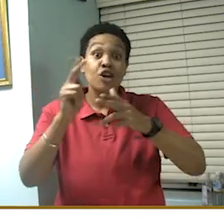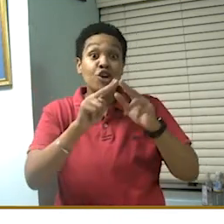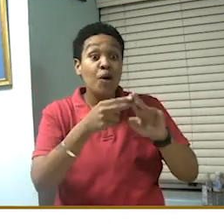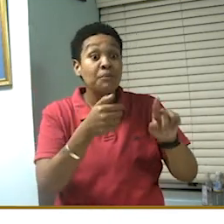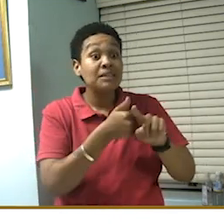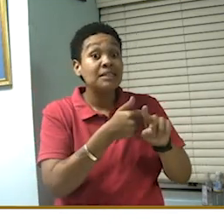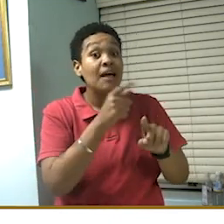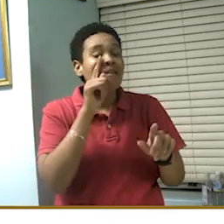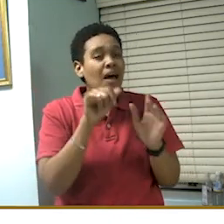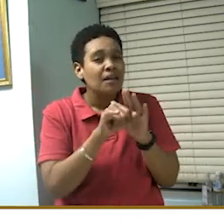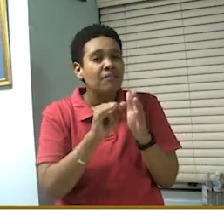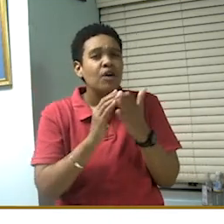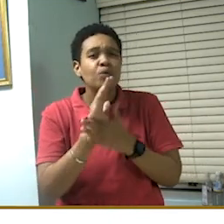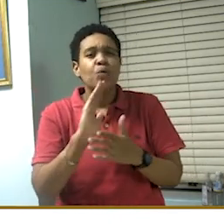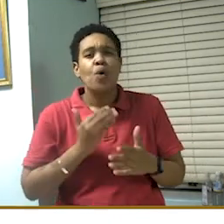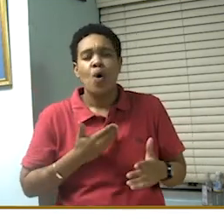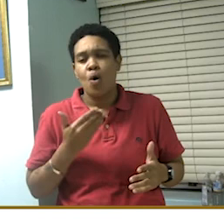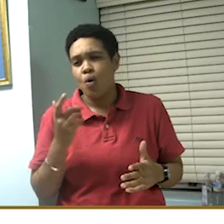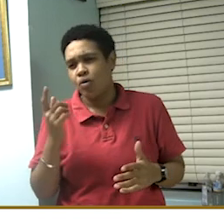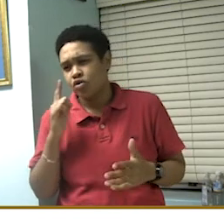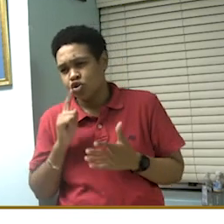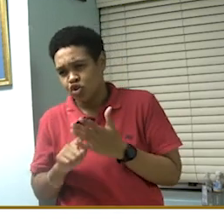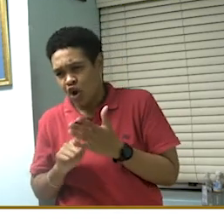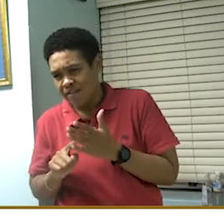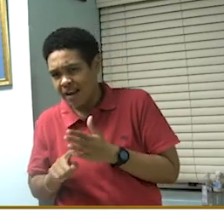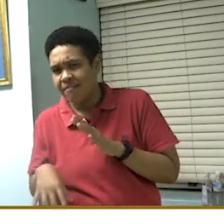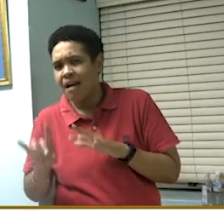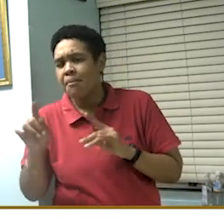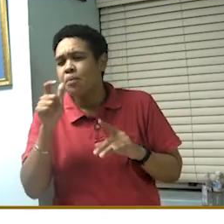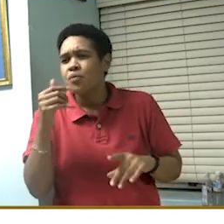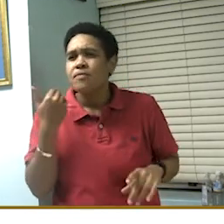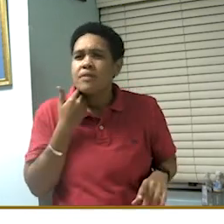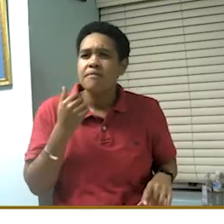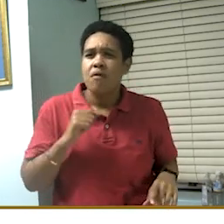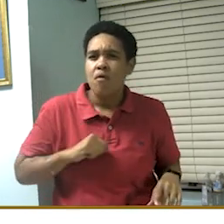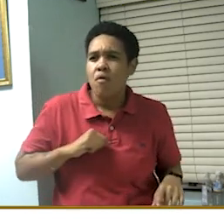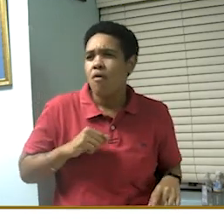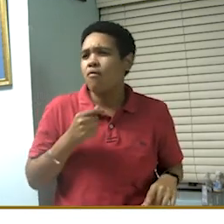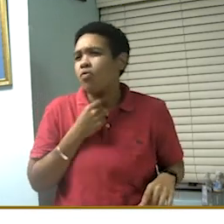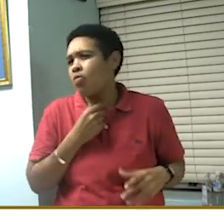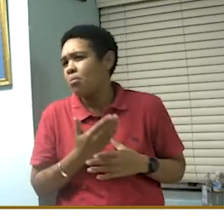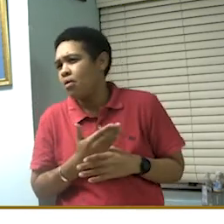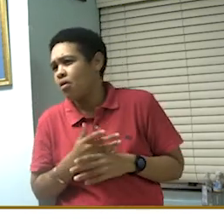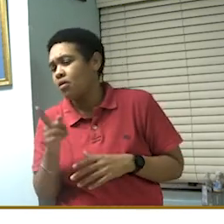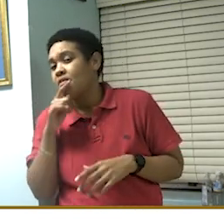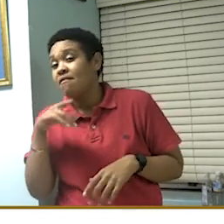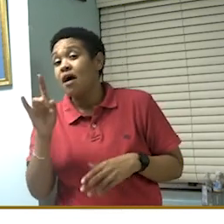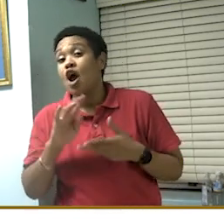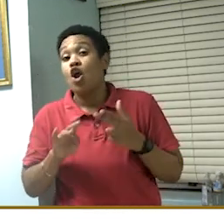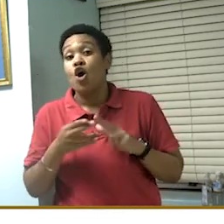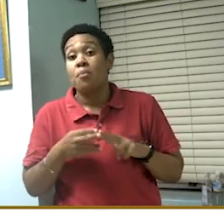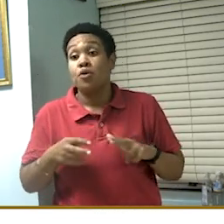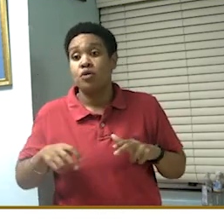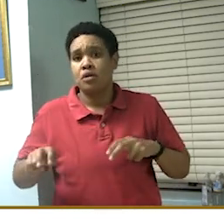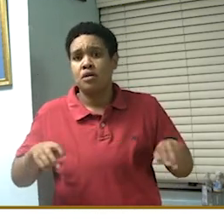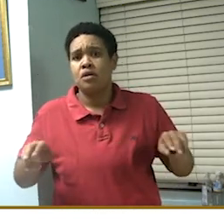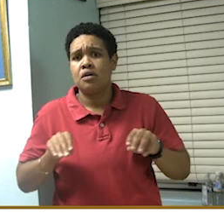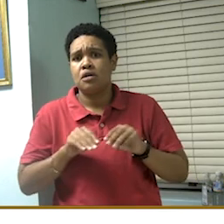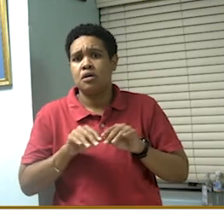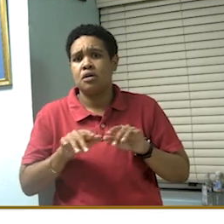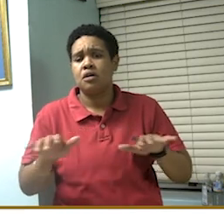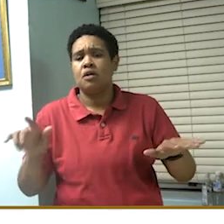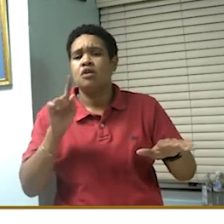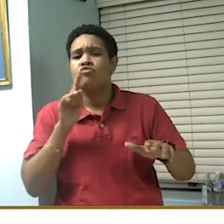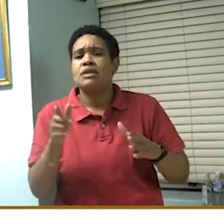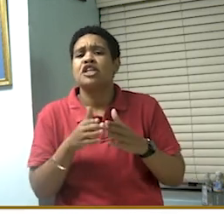identified through our respiratory surveillance that is trying to find the community transmission has been generally